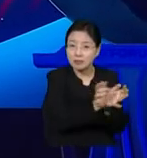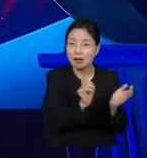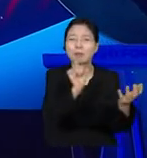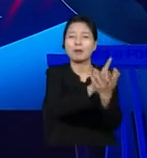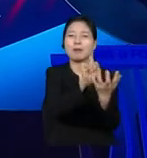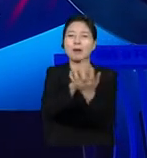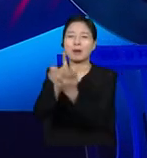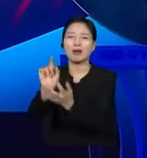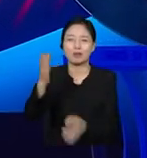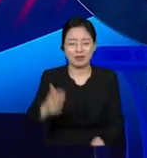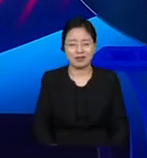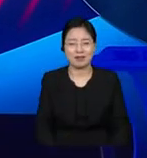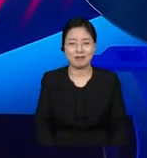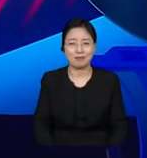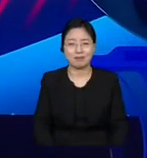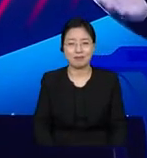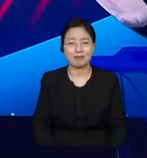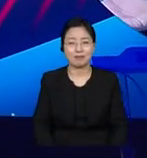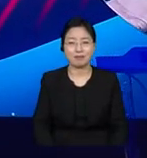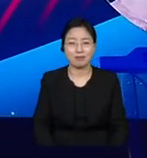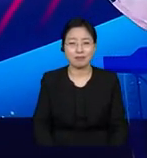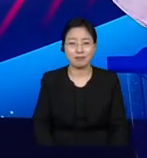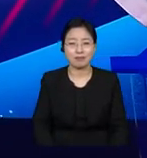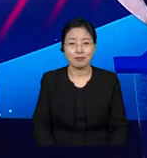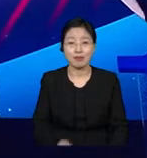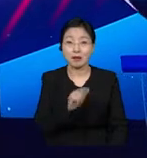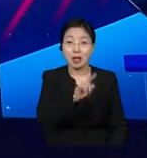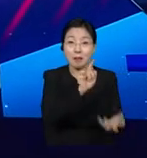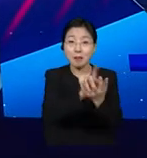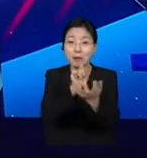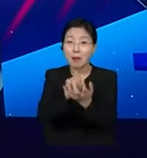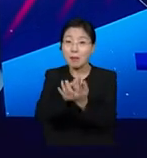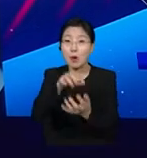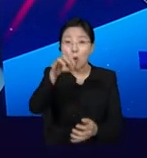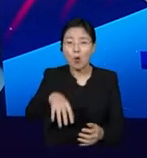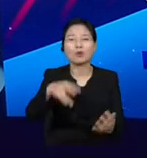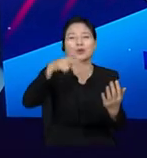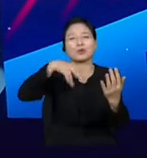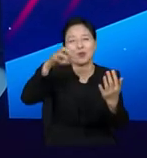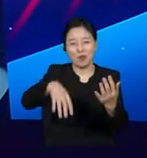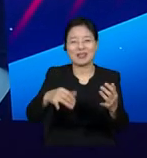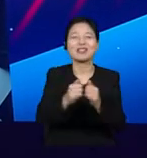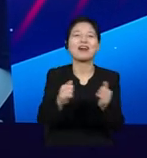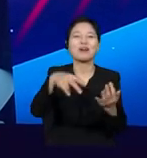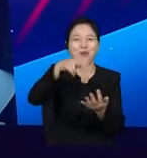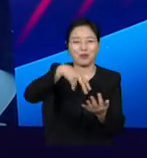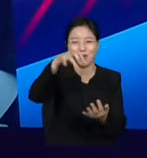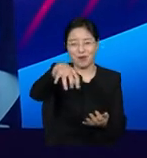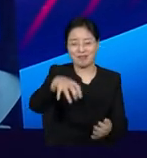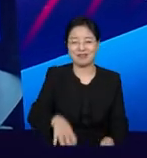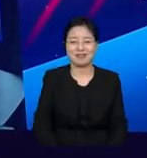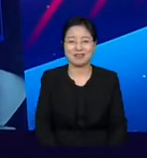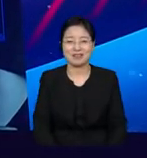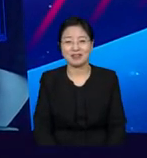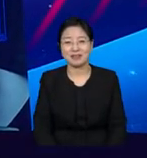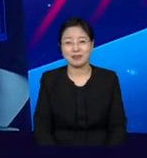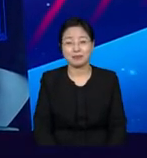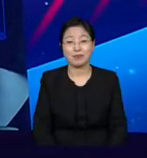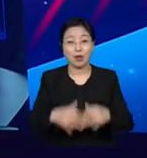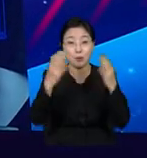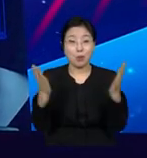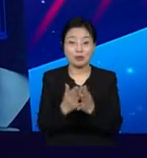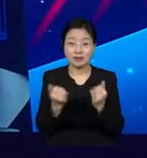want to offend. So what is a better framework than the institution of the library? A place where everyone is welcome